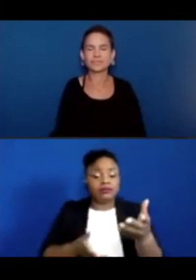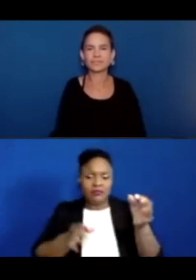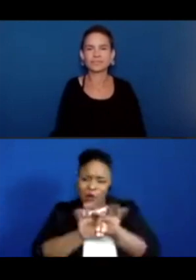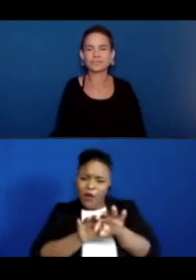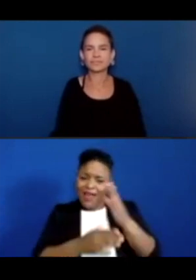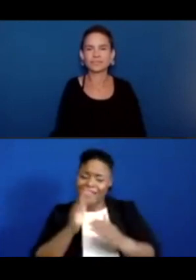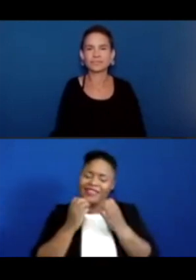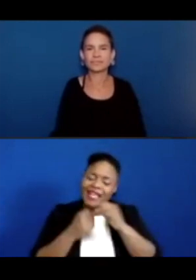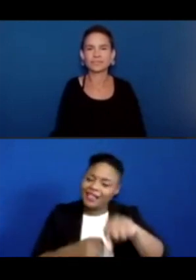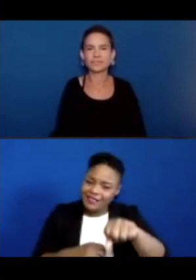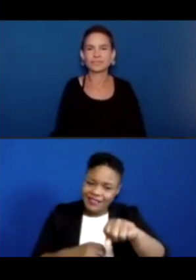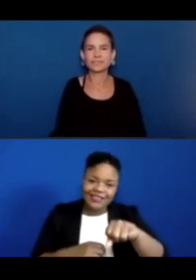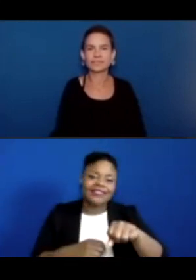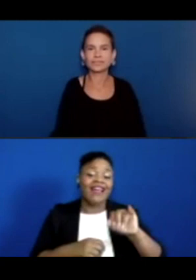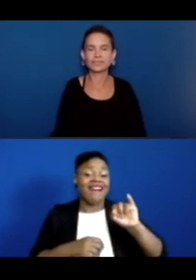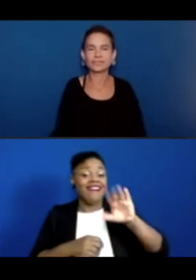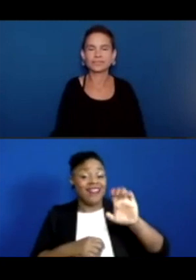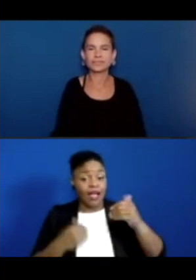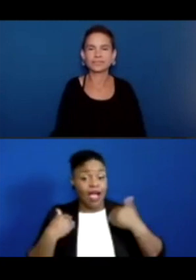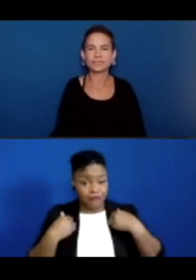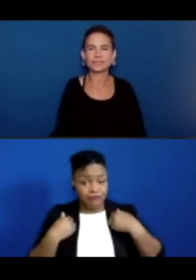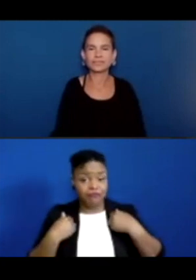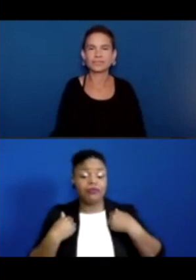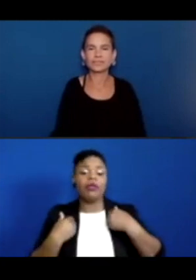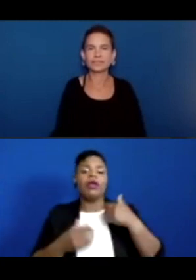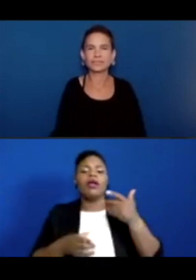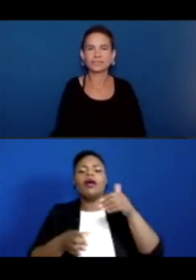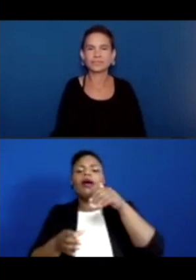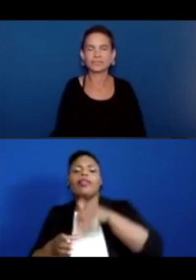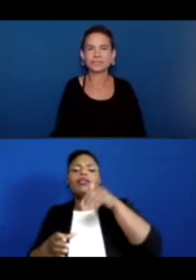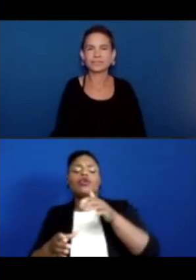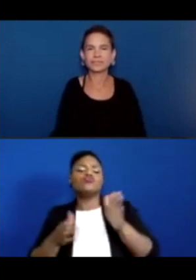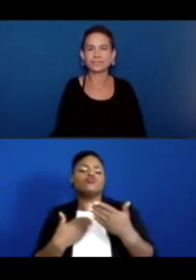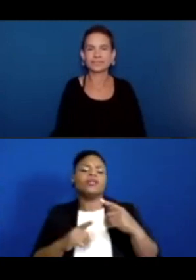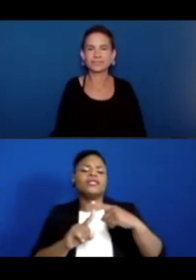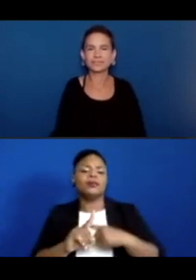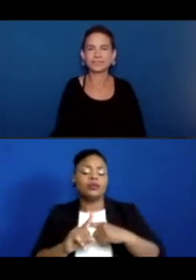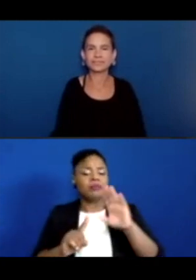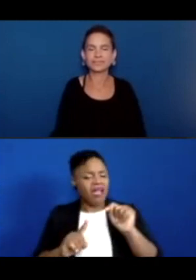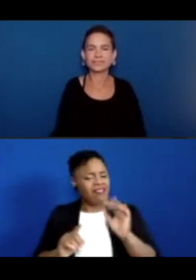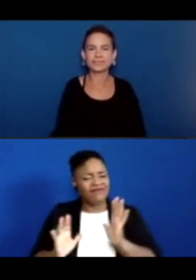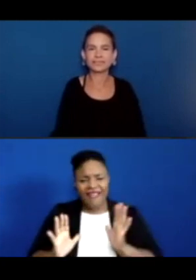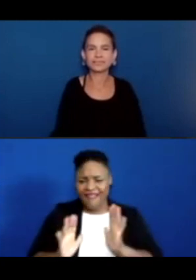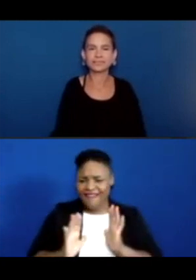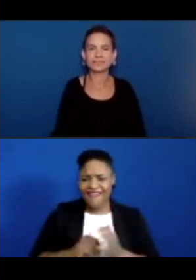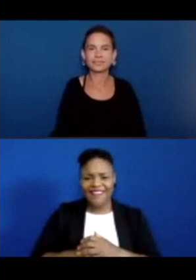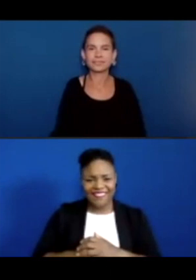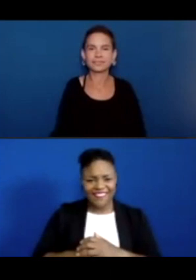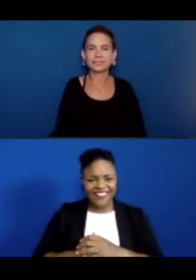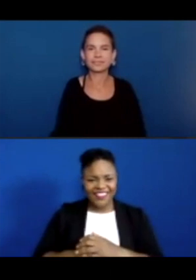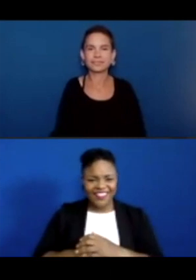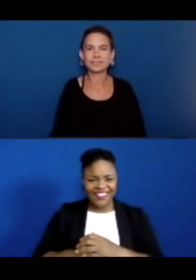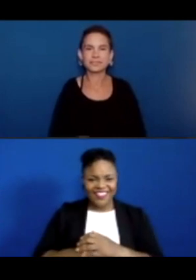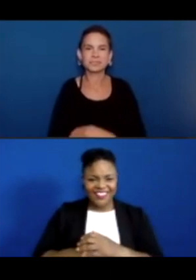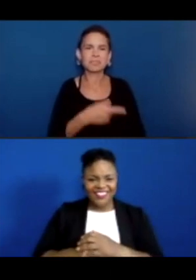of the ice in there, so then it'll be kind of room temperature, but kind of, yeah, that's good. Okay, perfect. Okay, and then the room